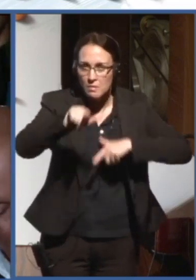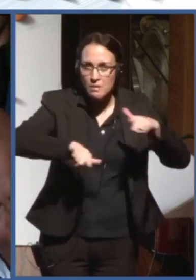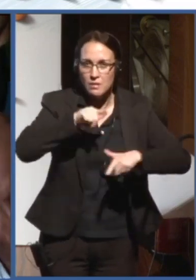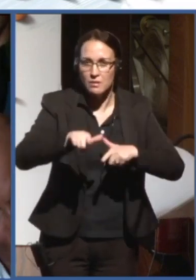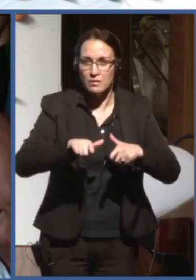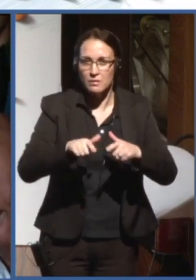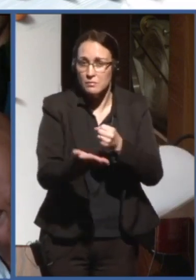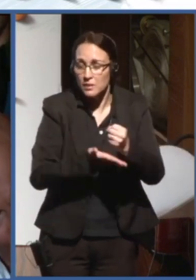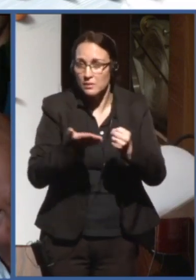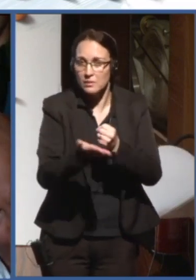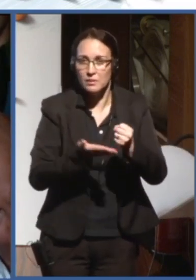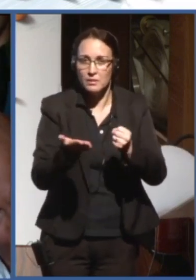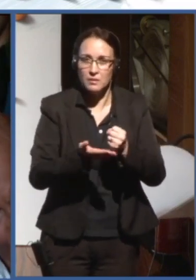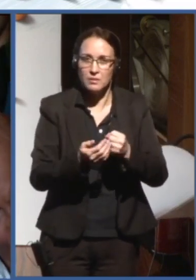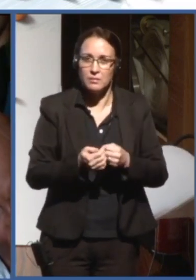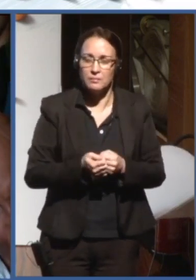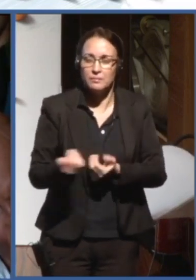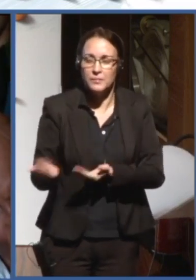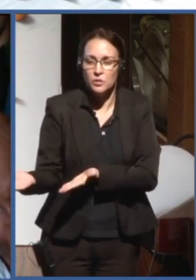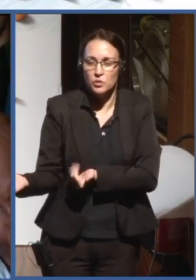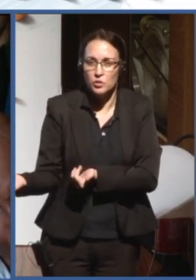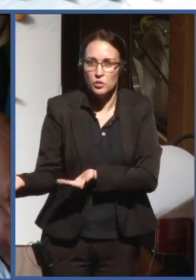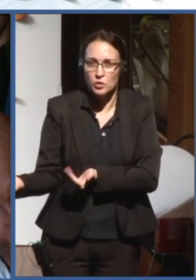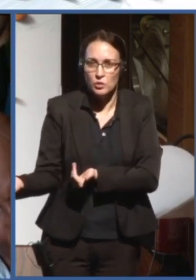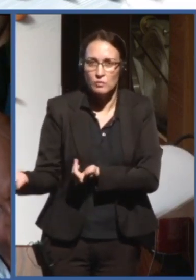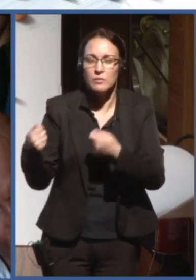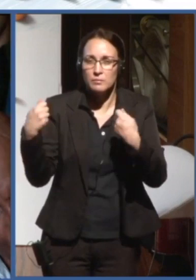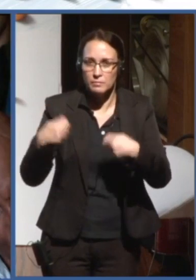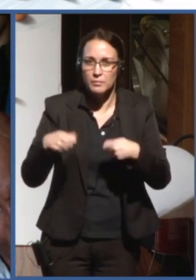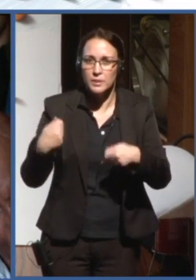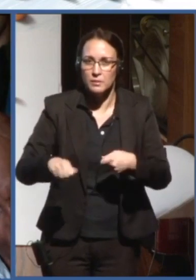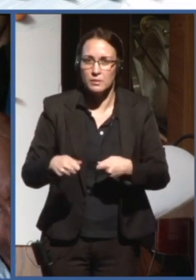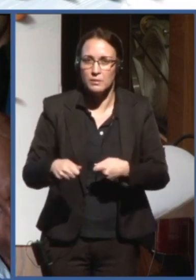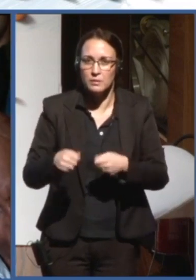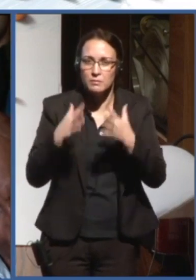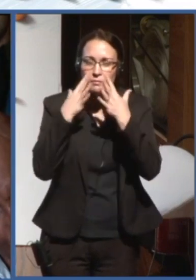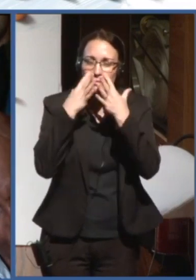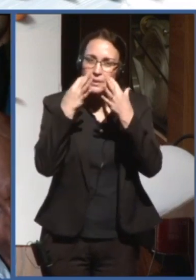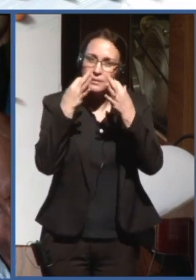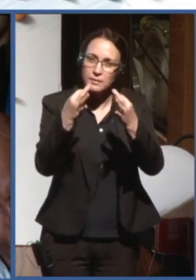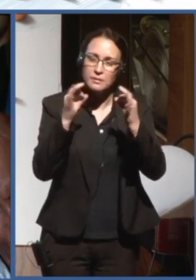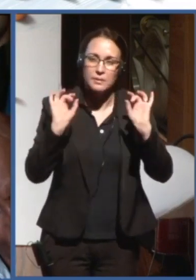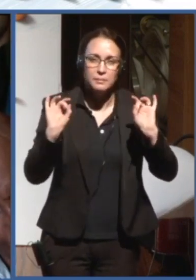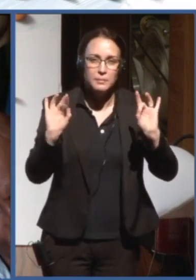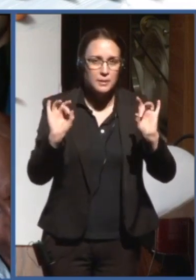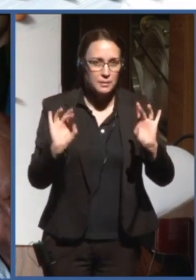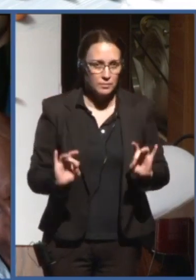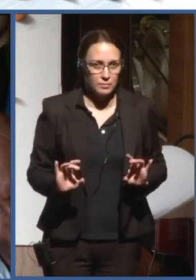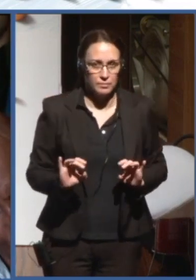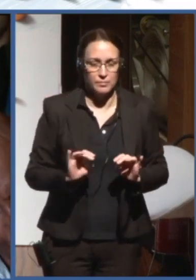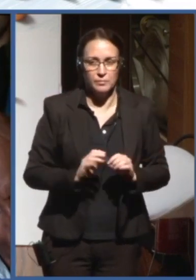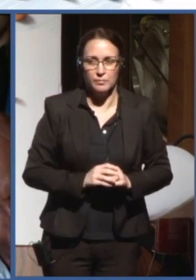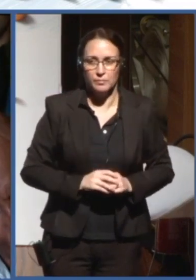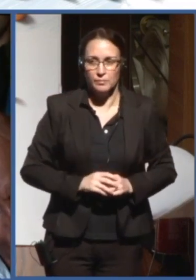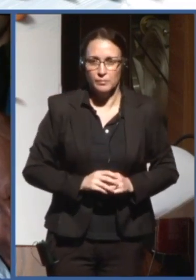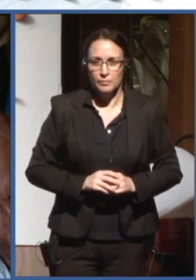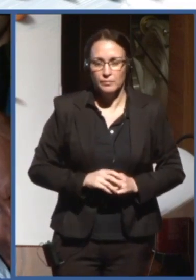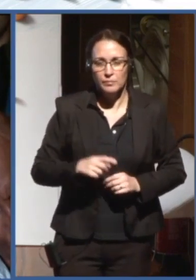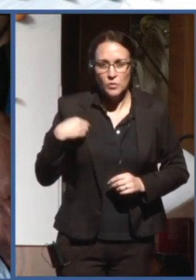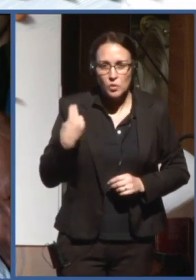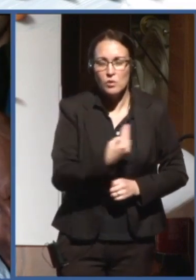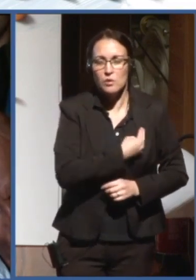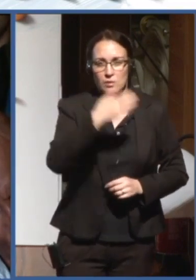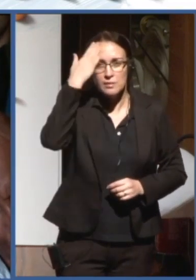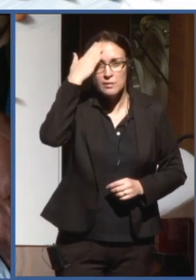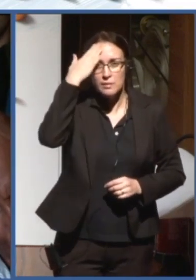basically, it is this the youth that need, in some way, to have a very special We know that